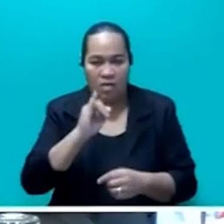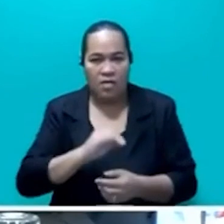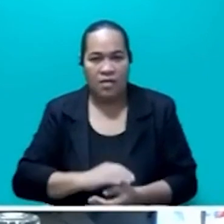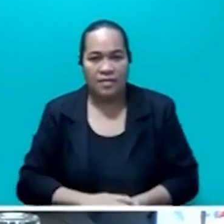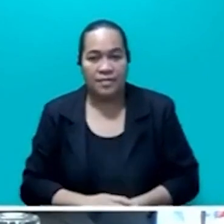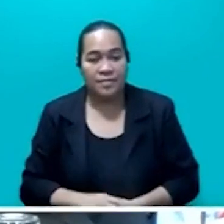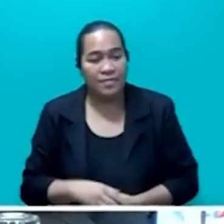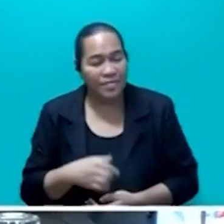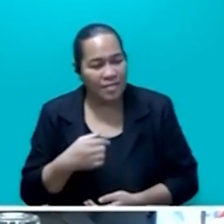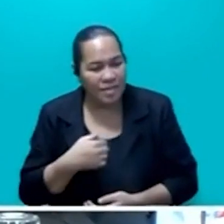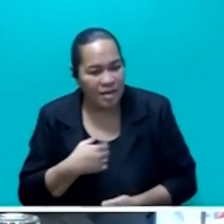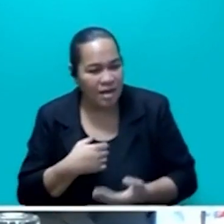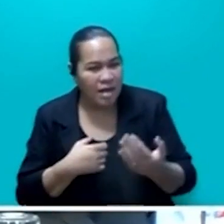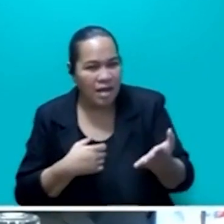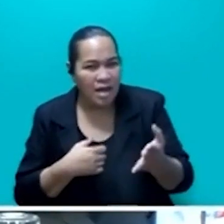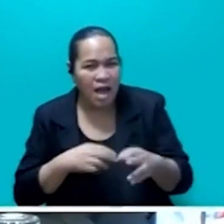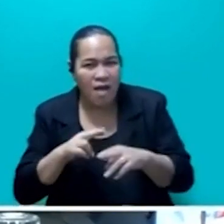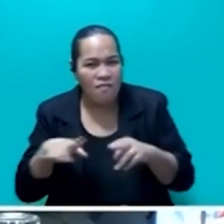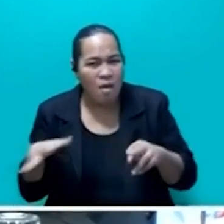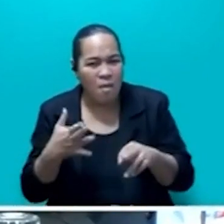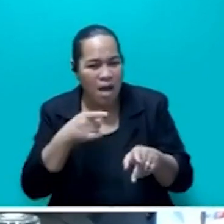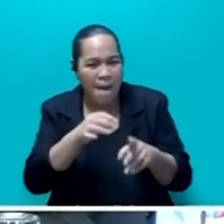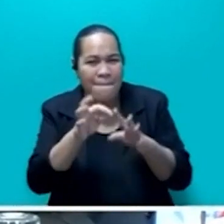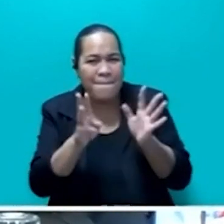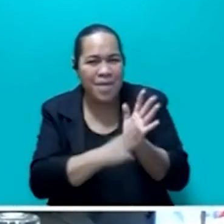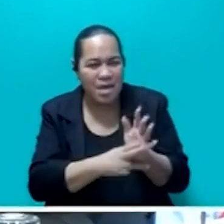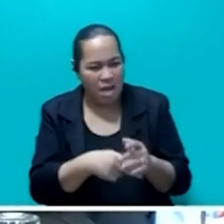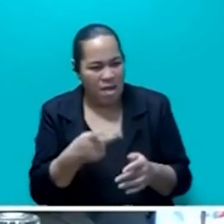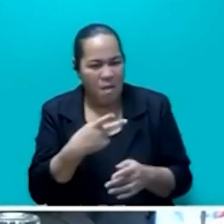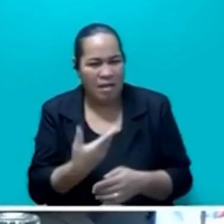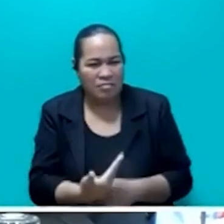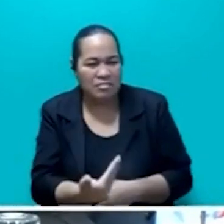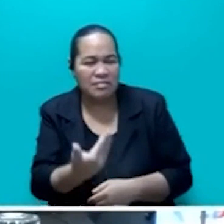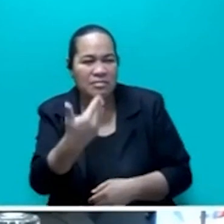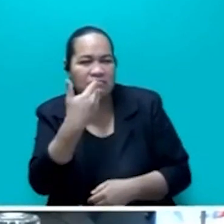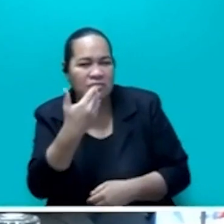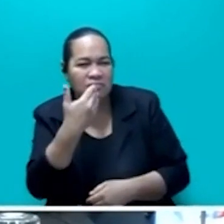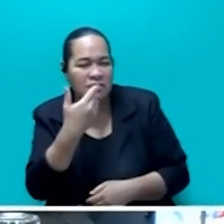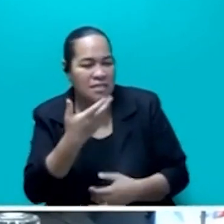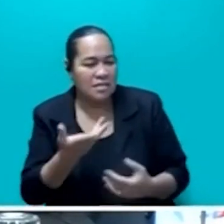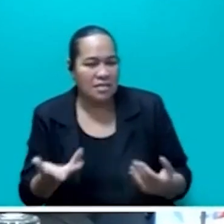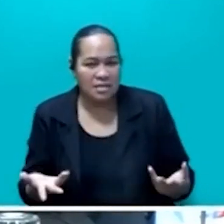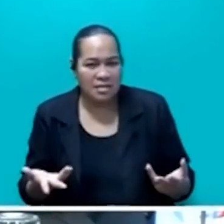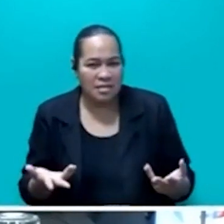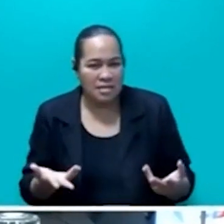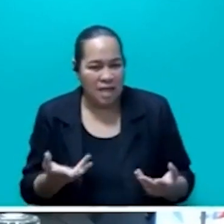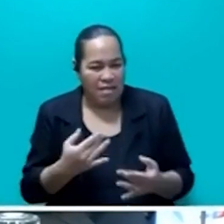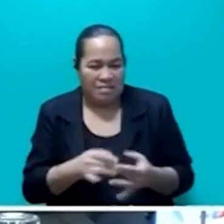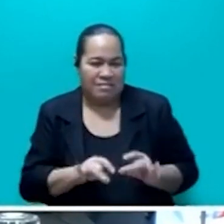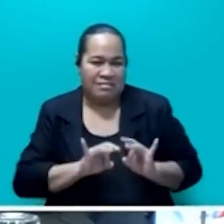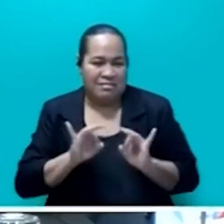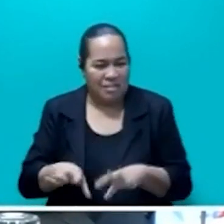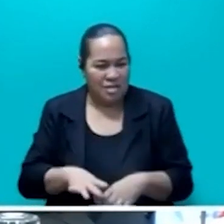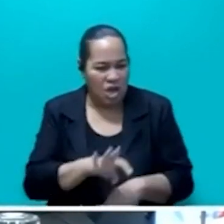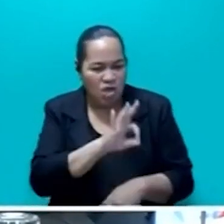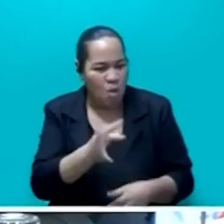Coming from a former Prime Minister, they are both disgraceful and contemptible and unworthy of a